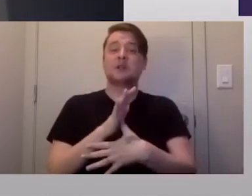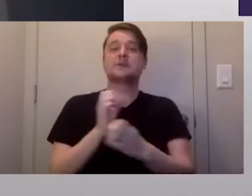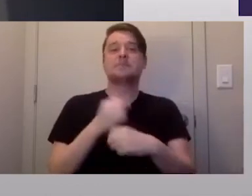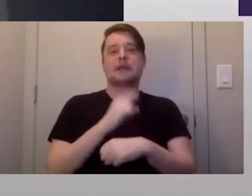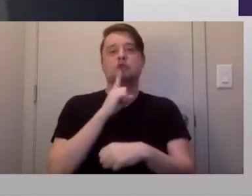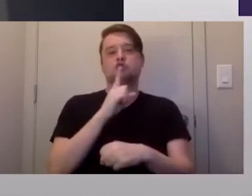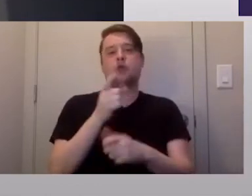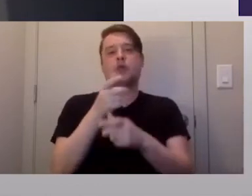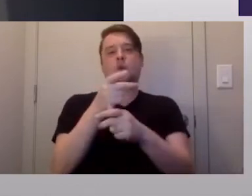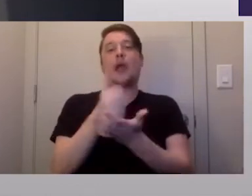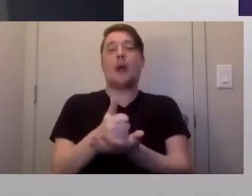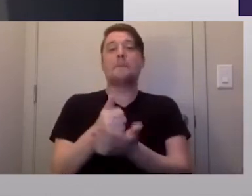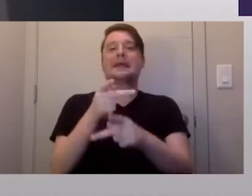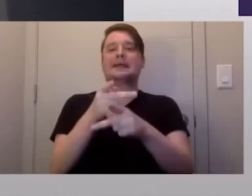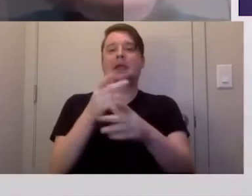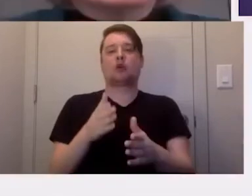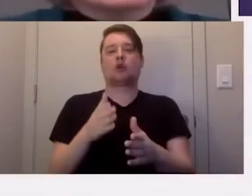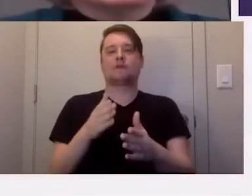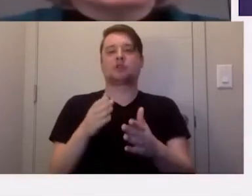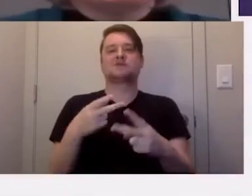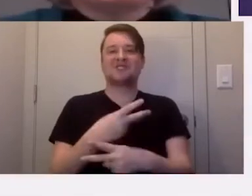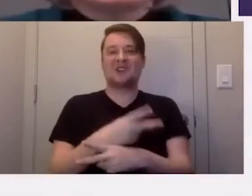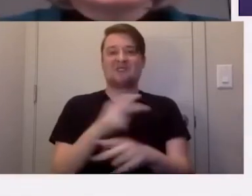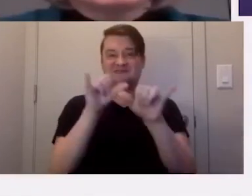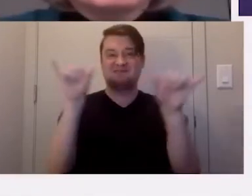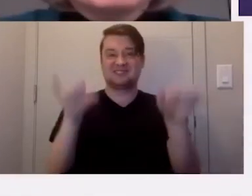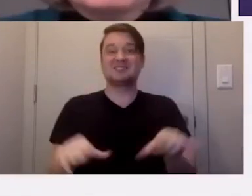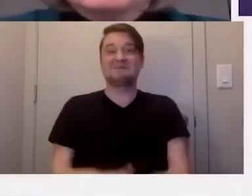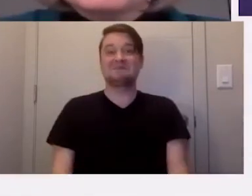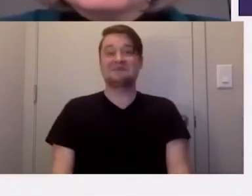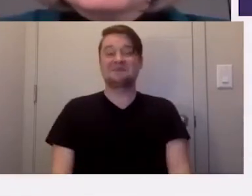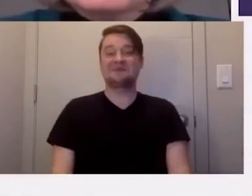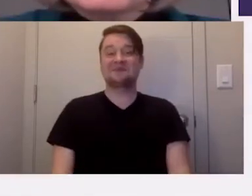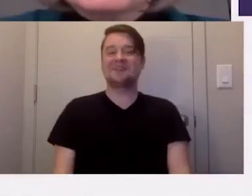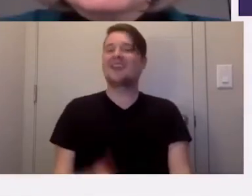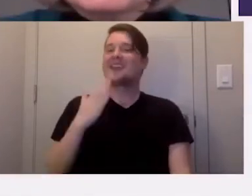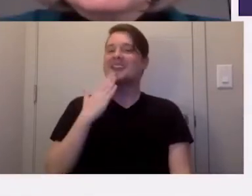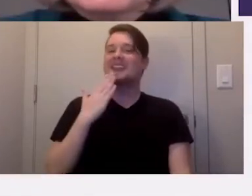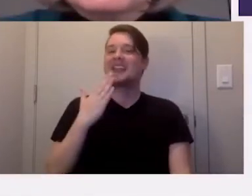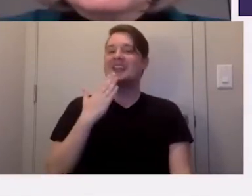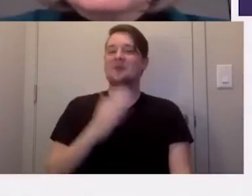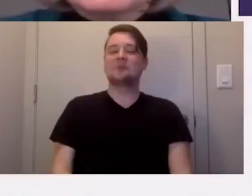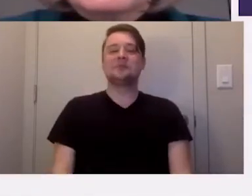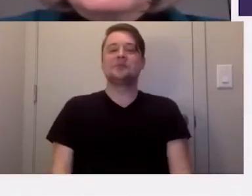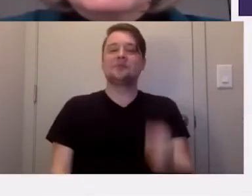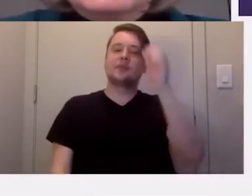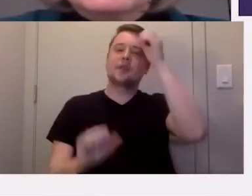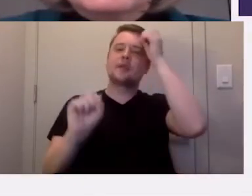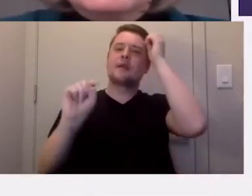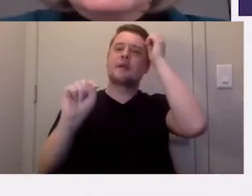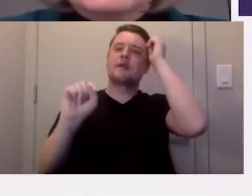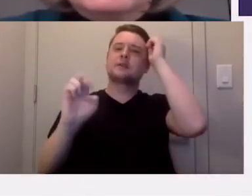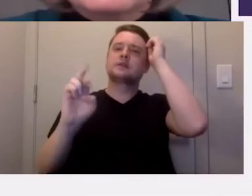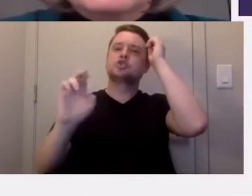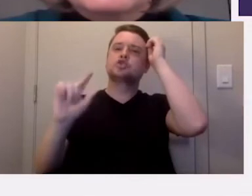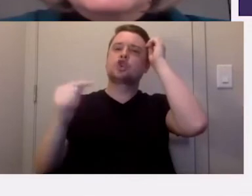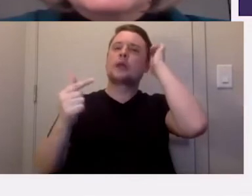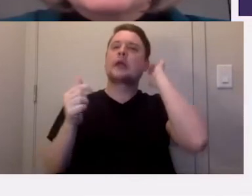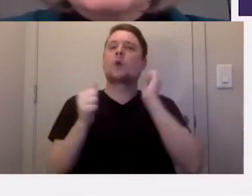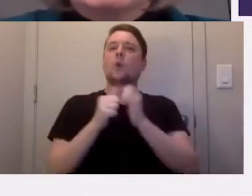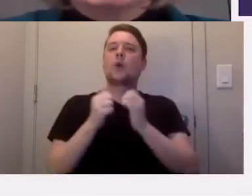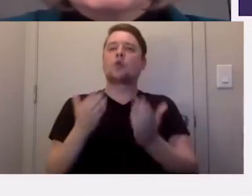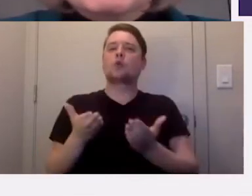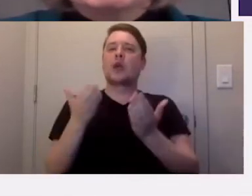helping caregivers navigate this complicated system. Thank you. Sterling, with the recommendations of social